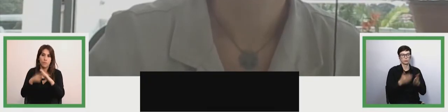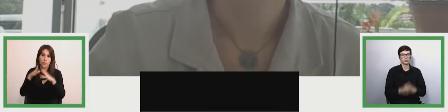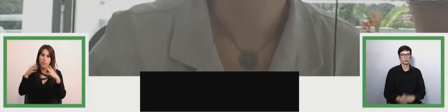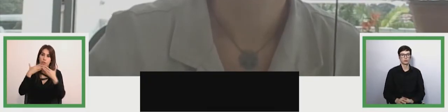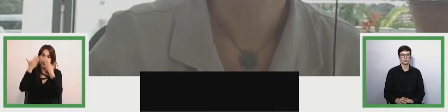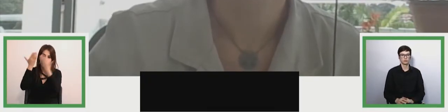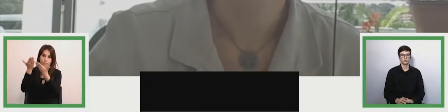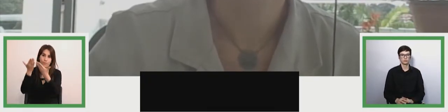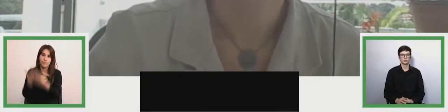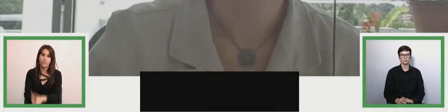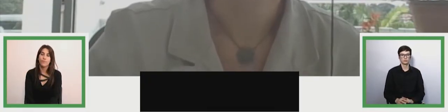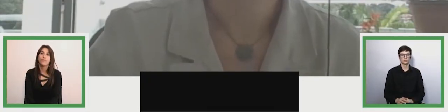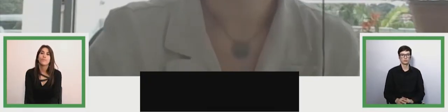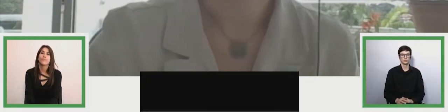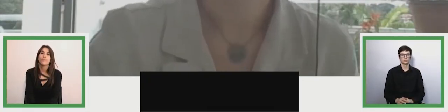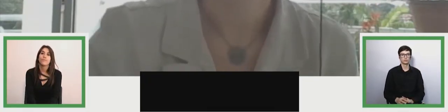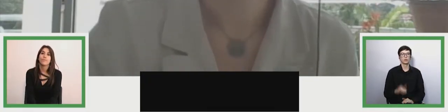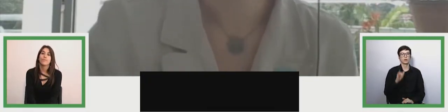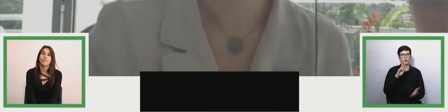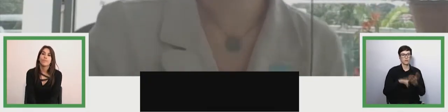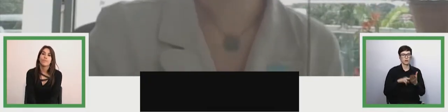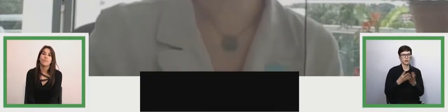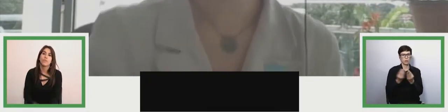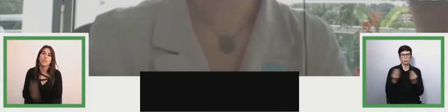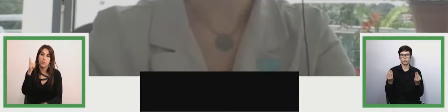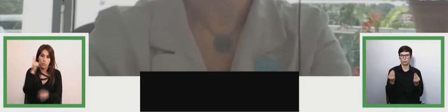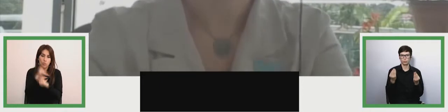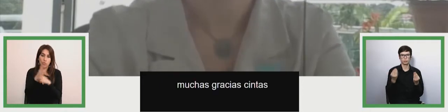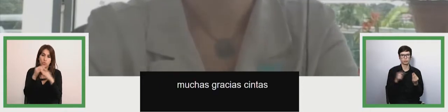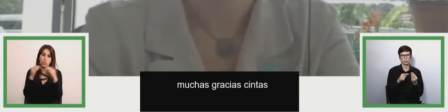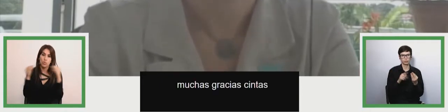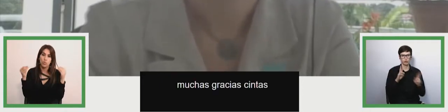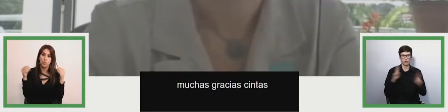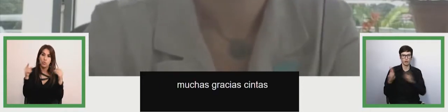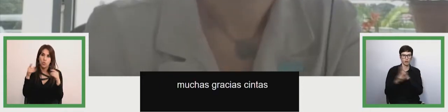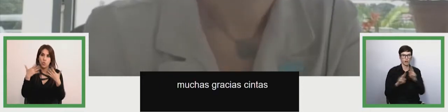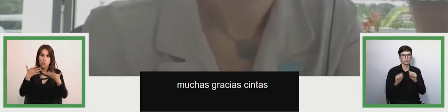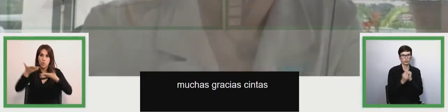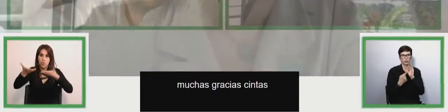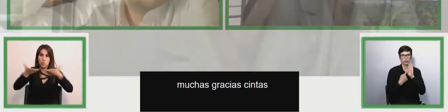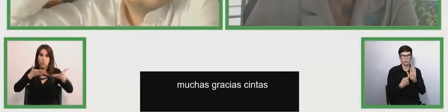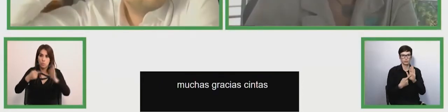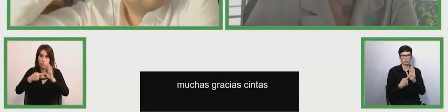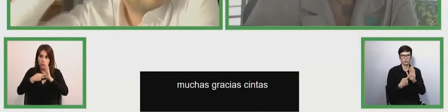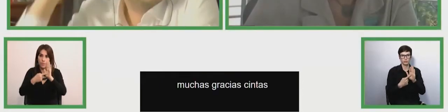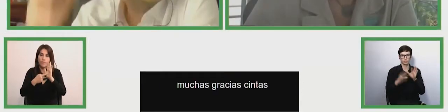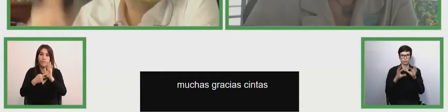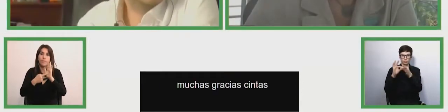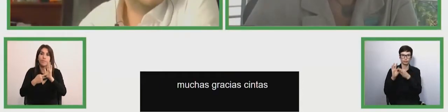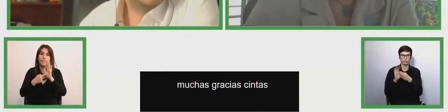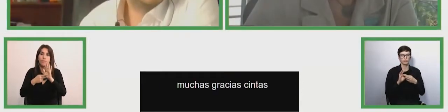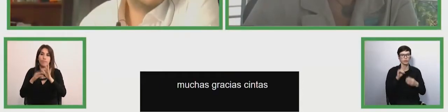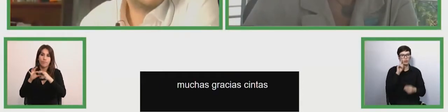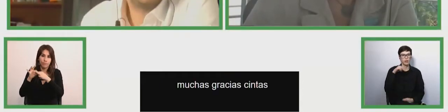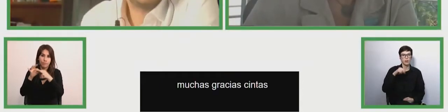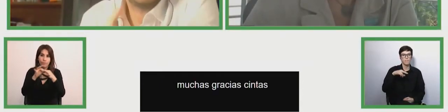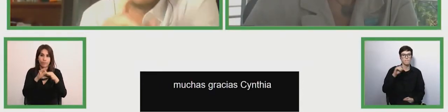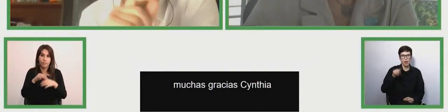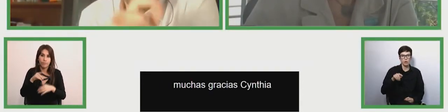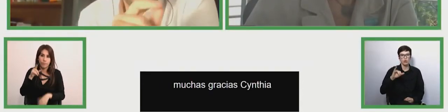and there are very many elements here that relate to the presentation of manos and javier